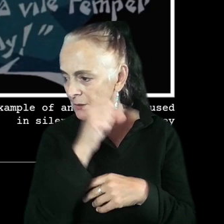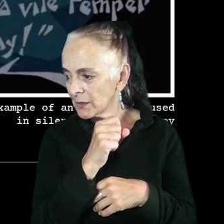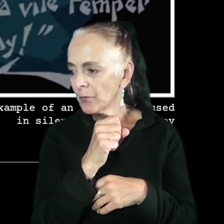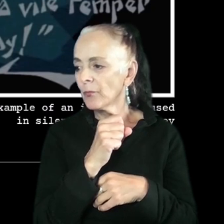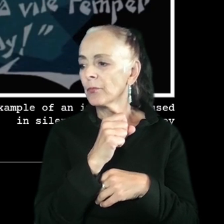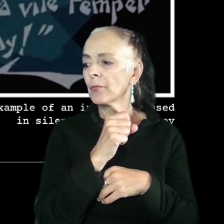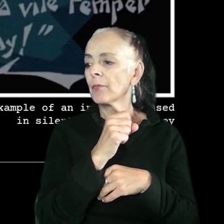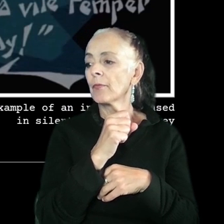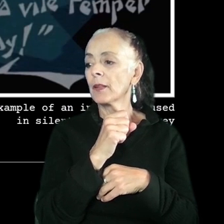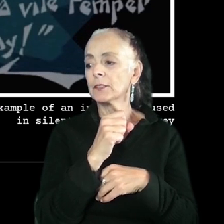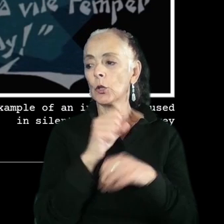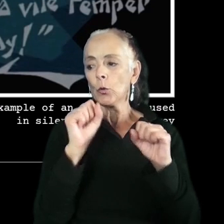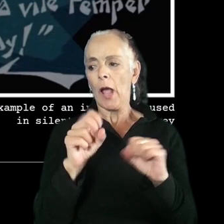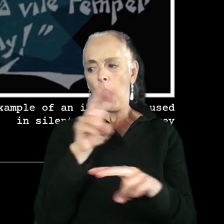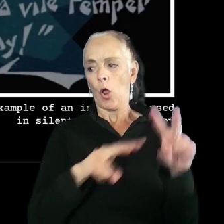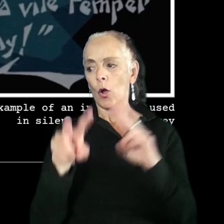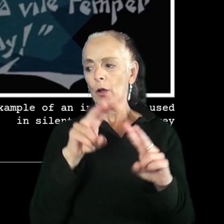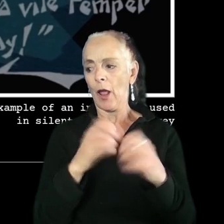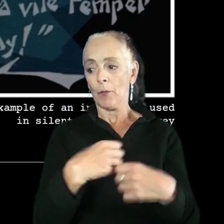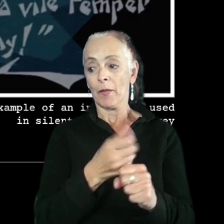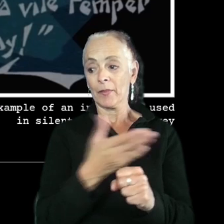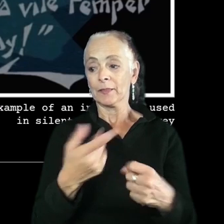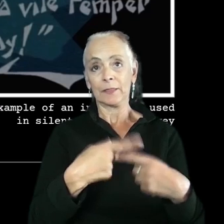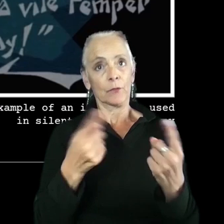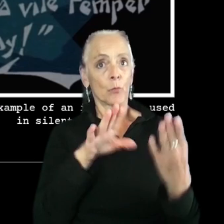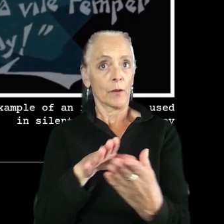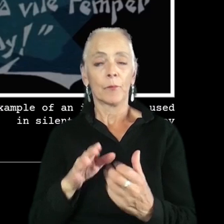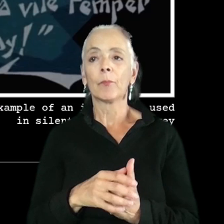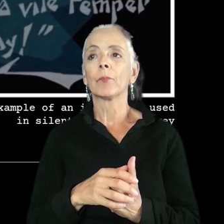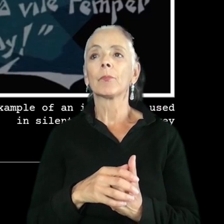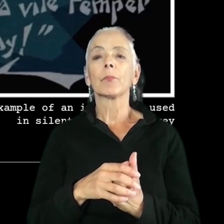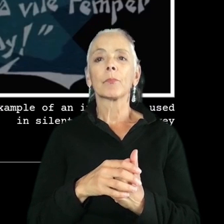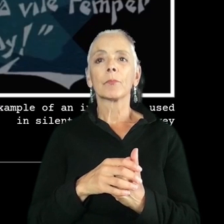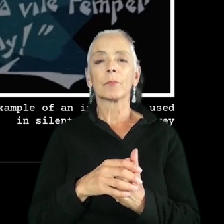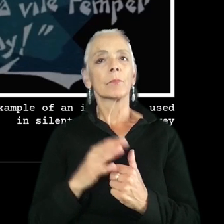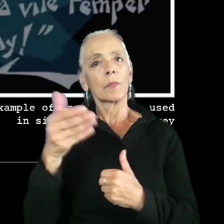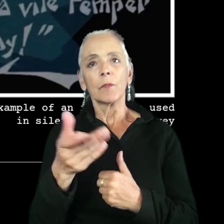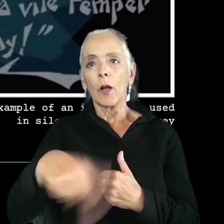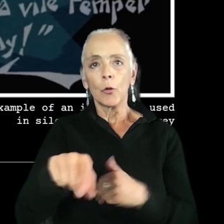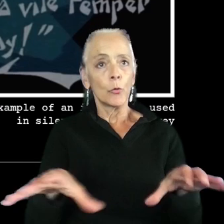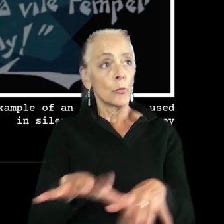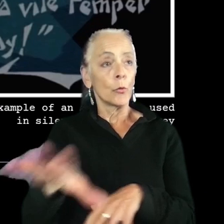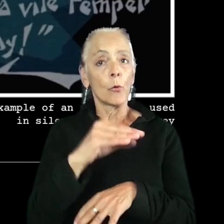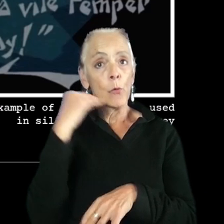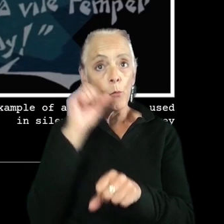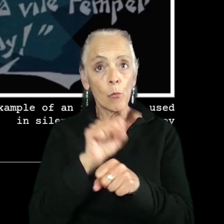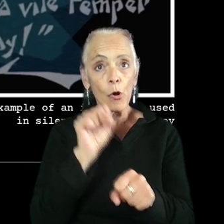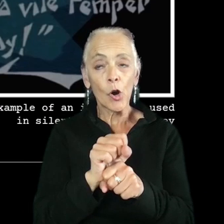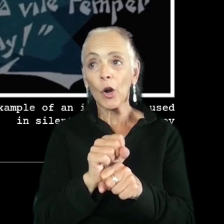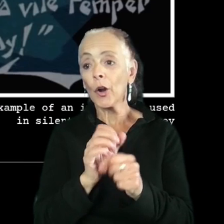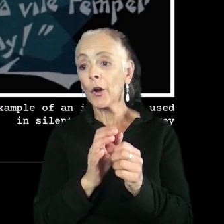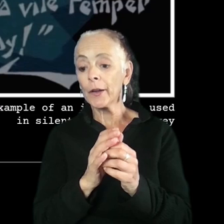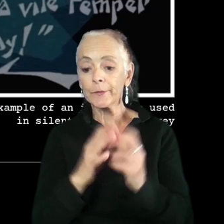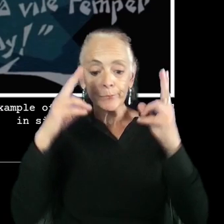you can look into how to make things differently. So I invite you to do your homework and go and dig into